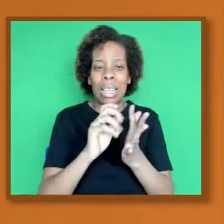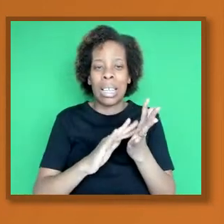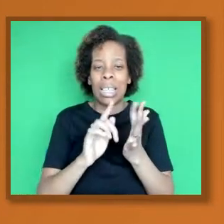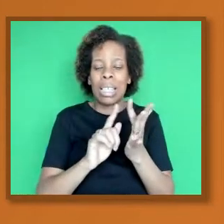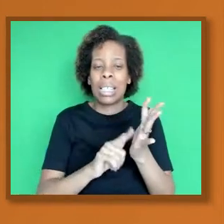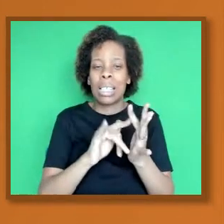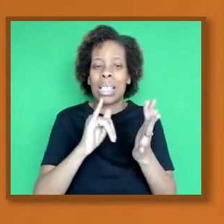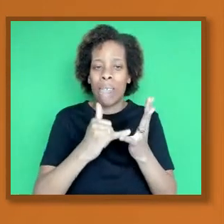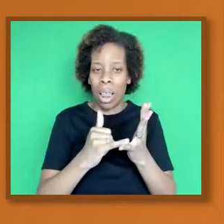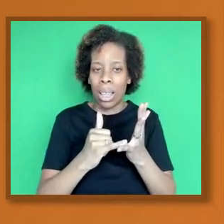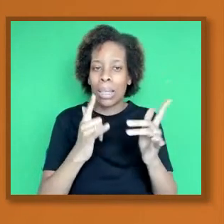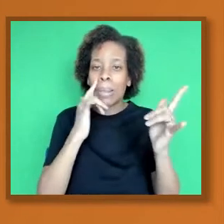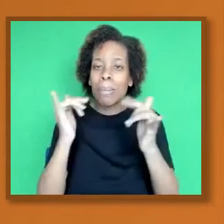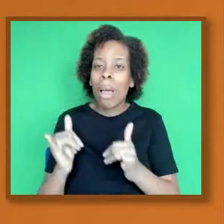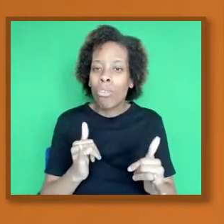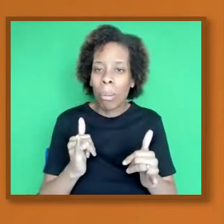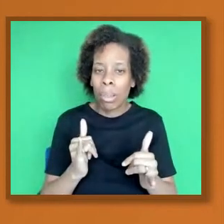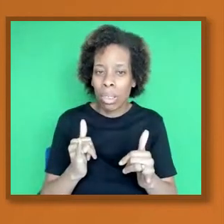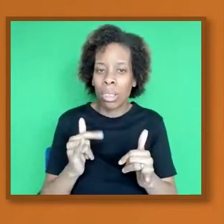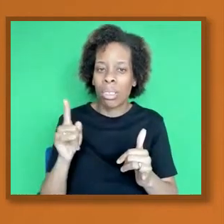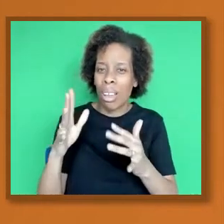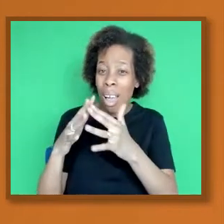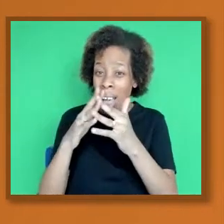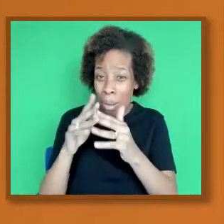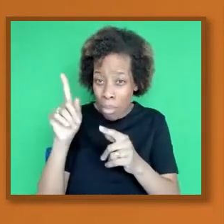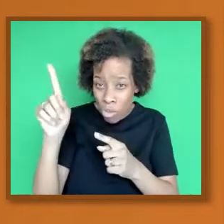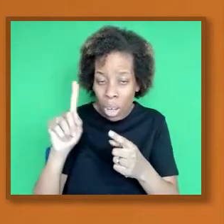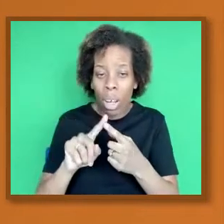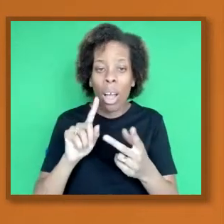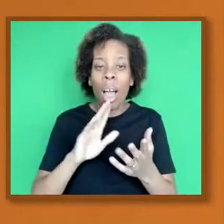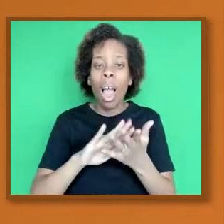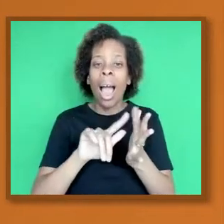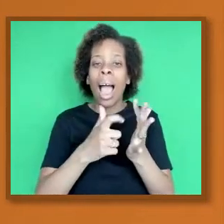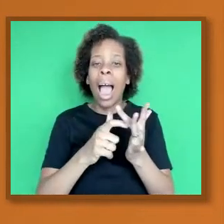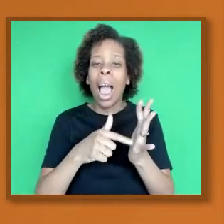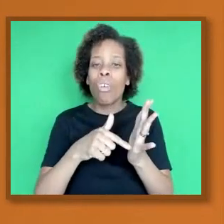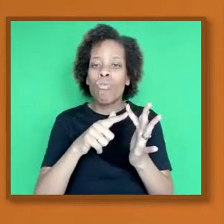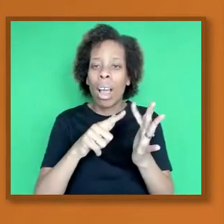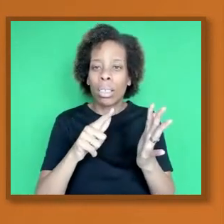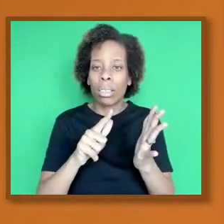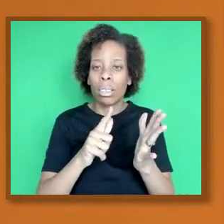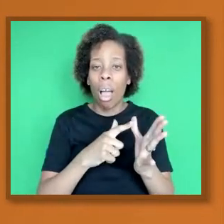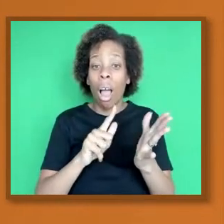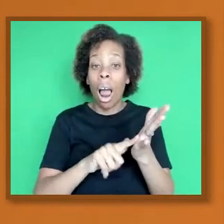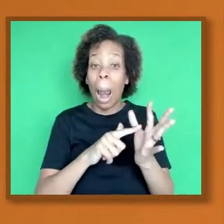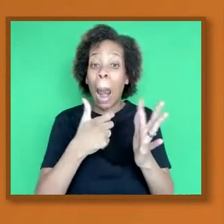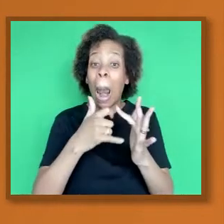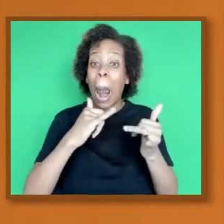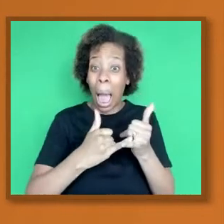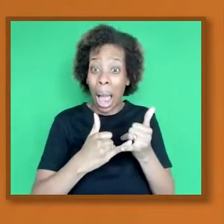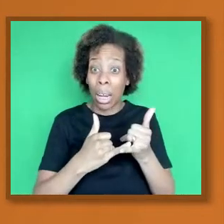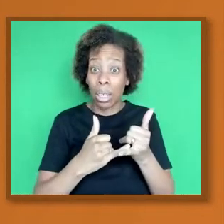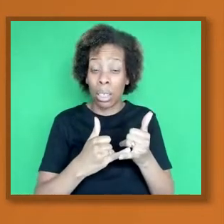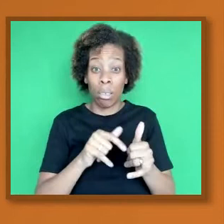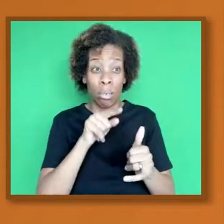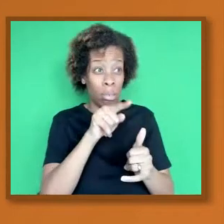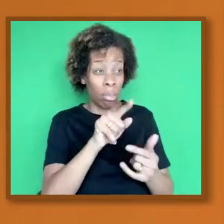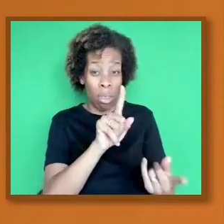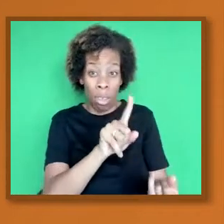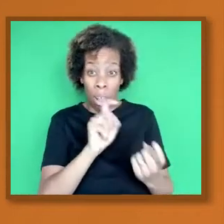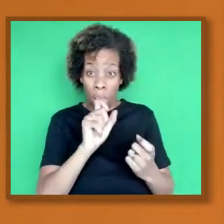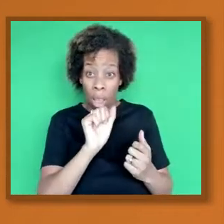Henrietta Lacks in the 1950s, where they took her cells and made billions without even informing the family.